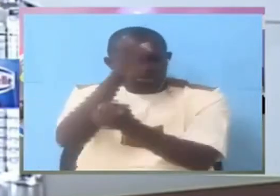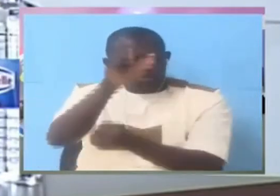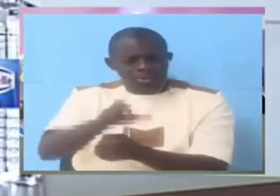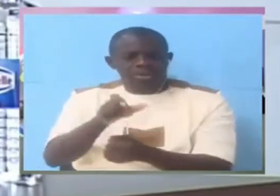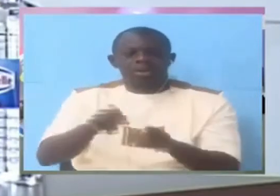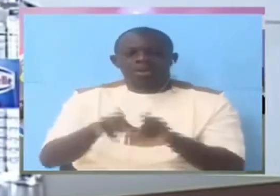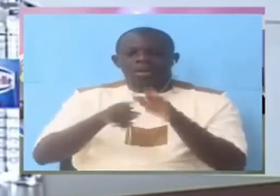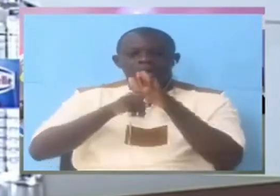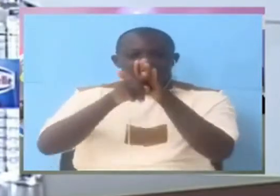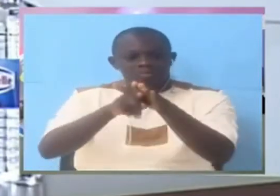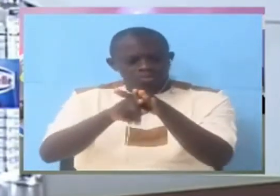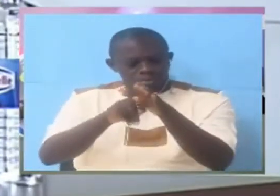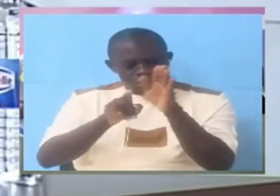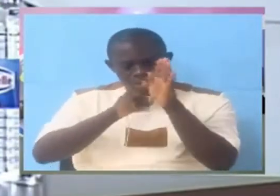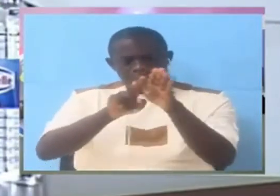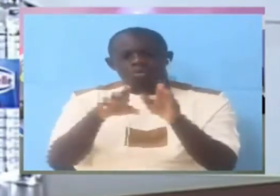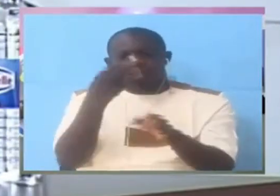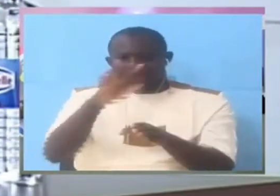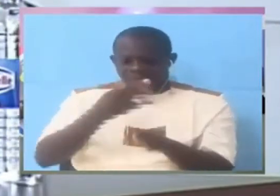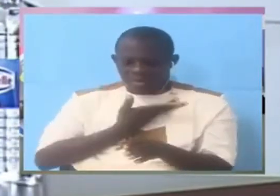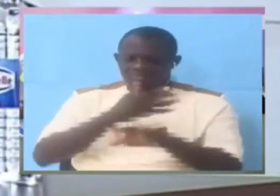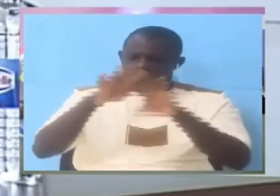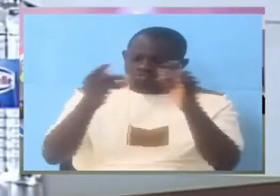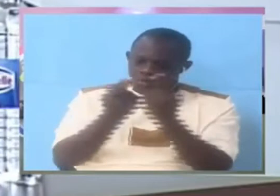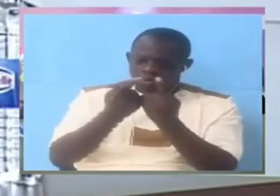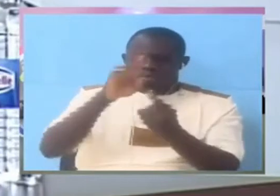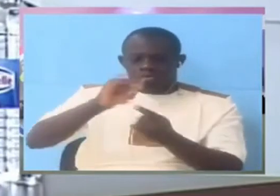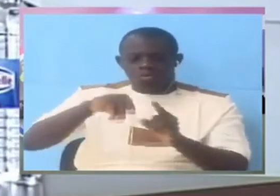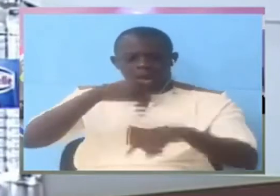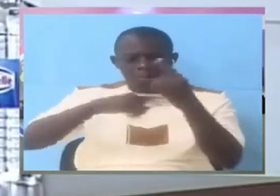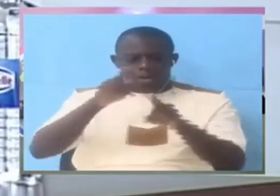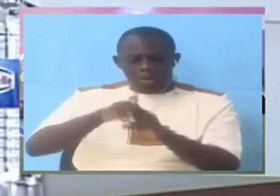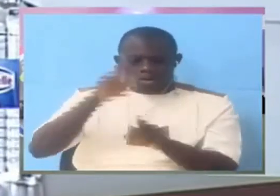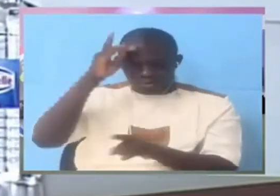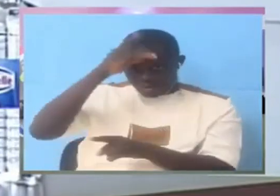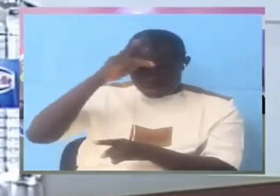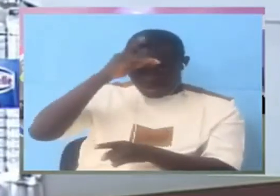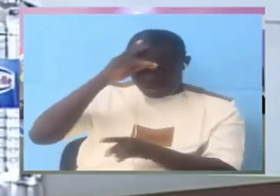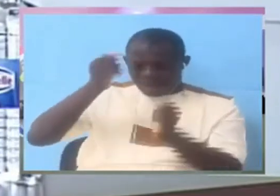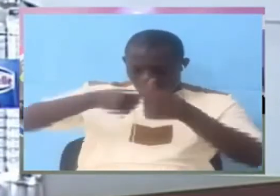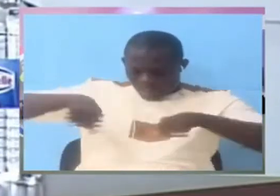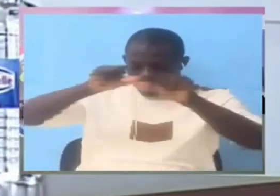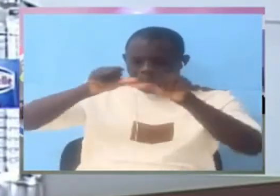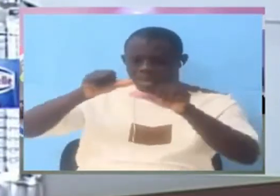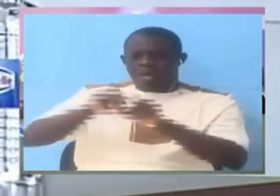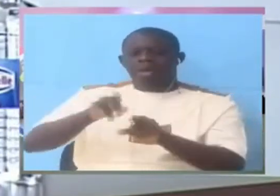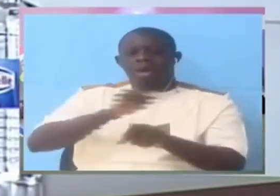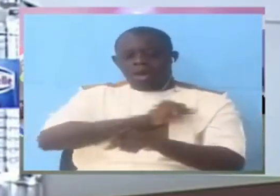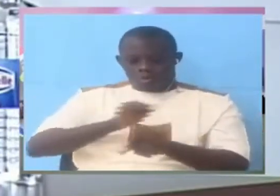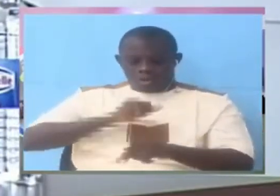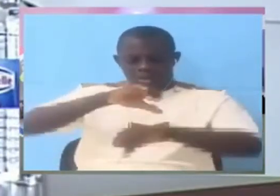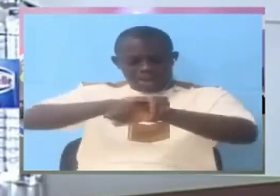instance there is something that has to do with the political side of our arrest the matter will send to DG and said